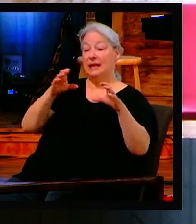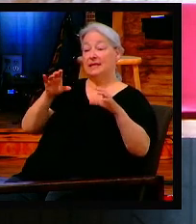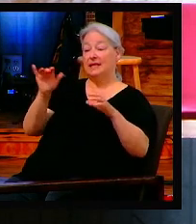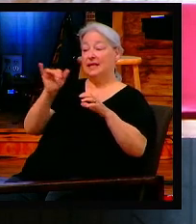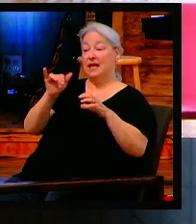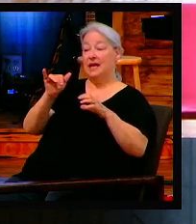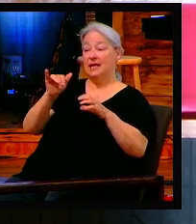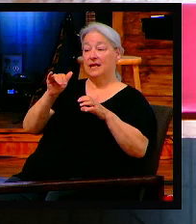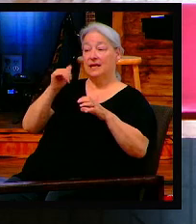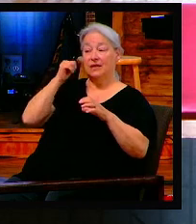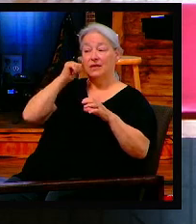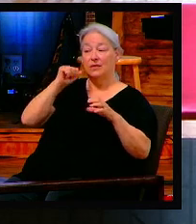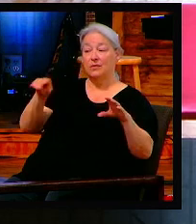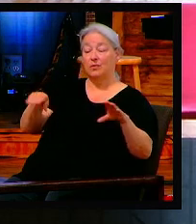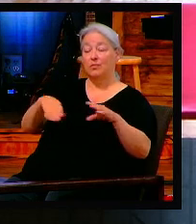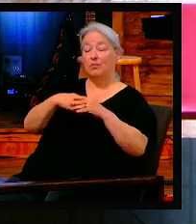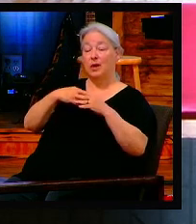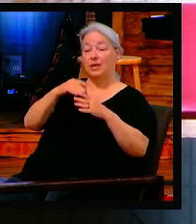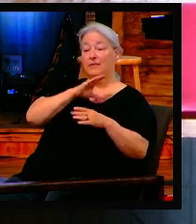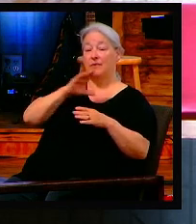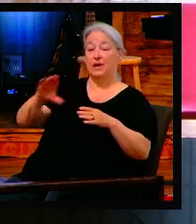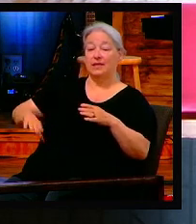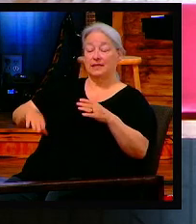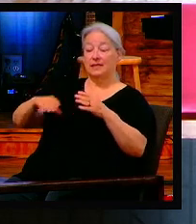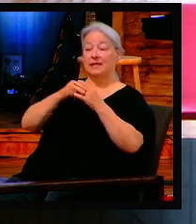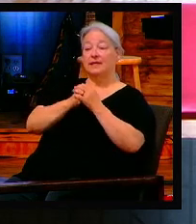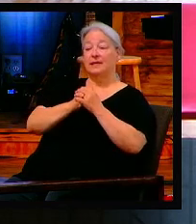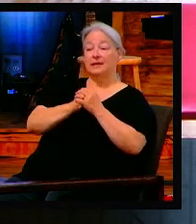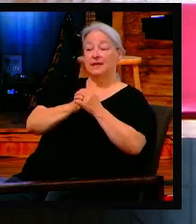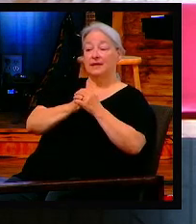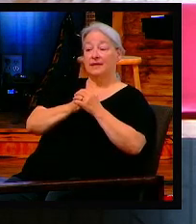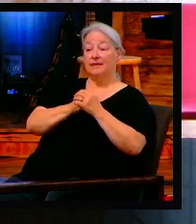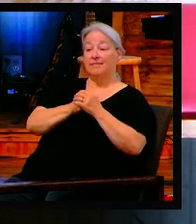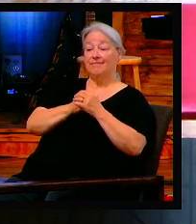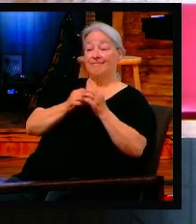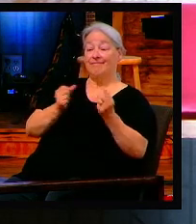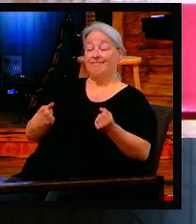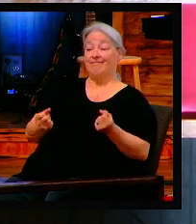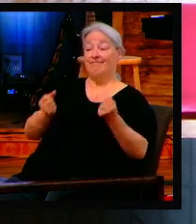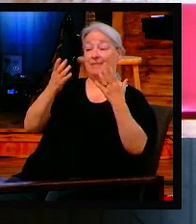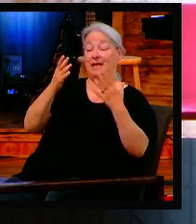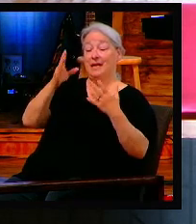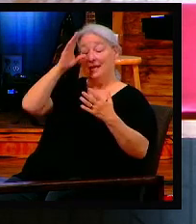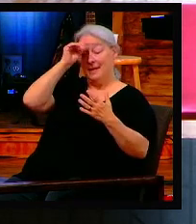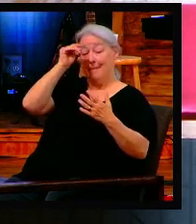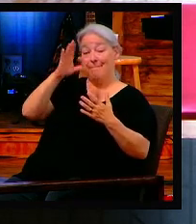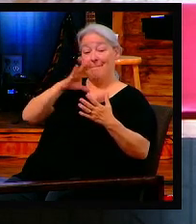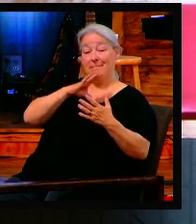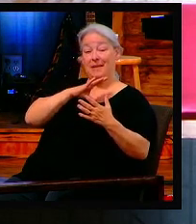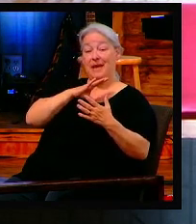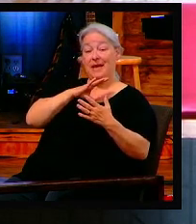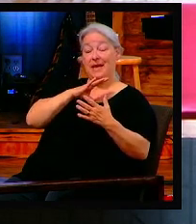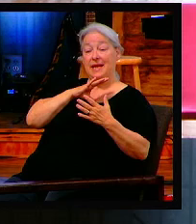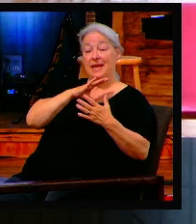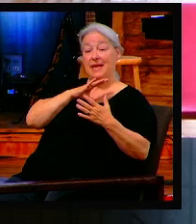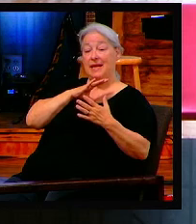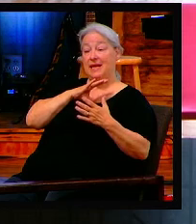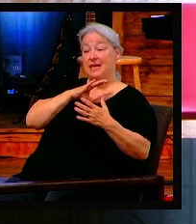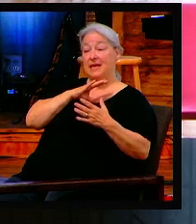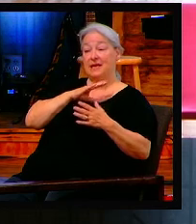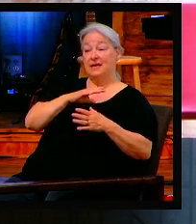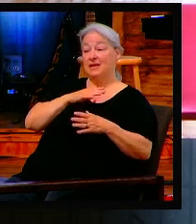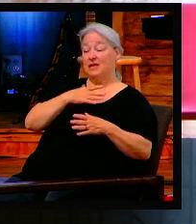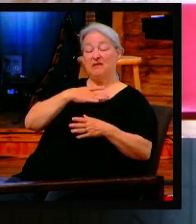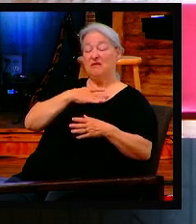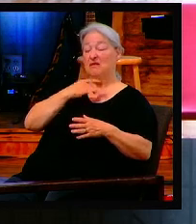because when the Holy Spirit gets a hold of you, it's just like you, especially if you're not a crier, you don't like that at first. You'll fight it. You're like,